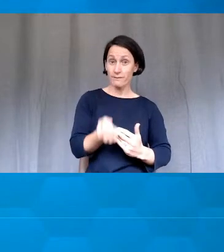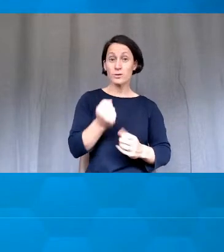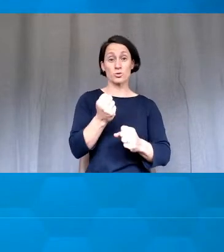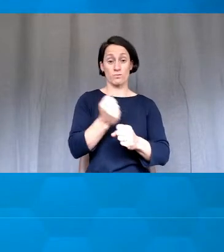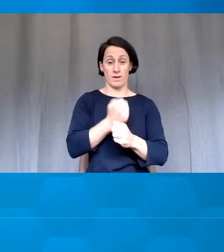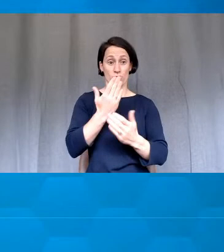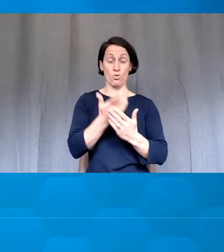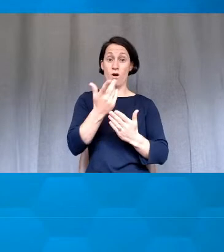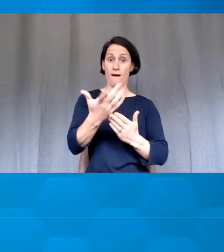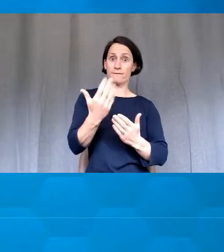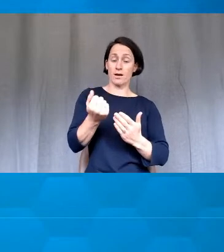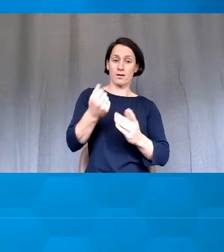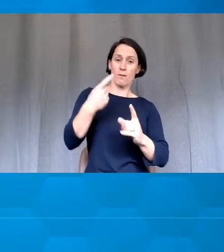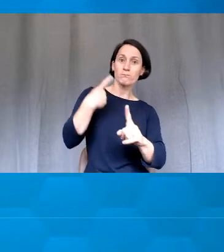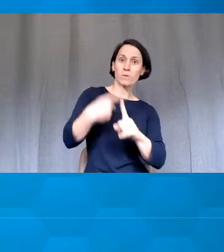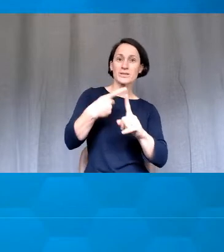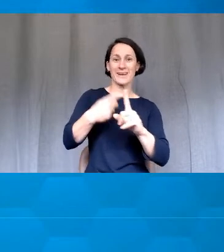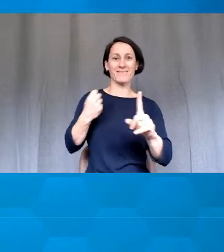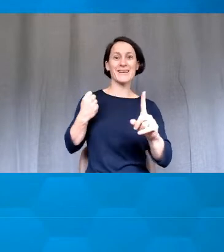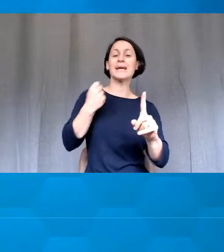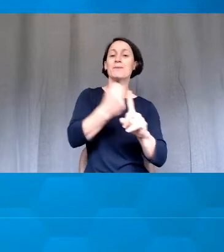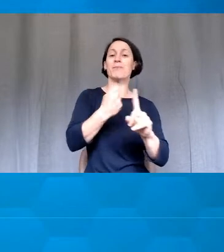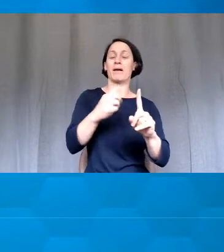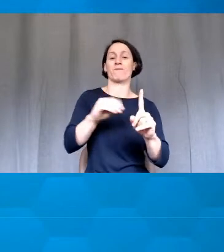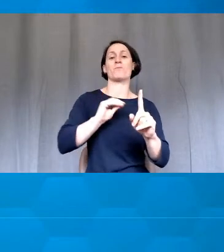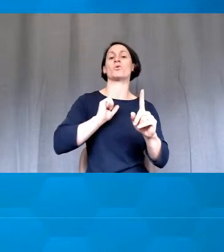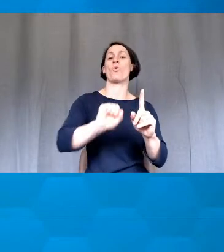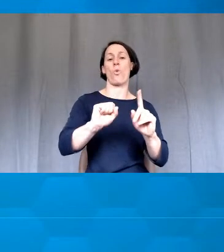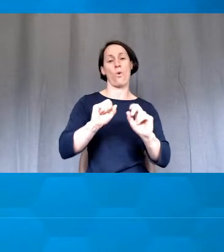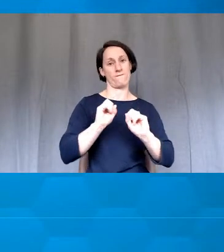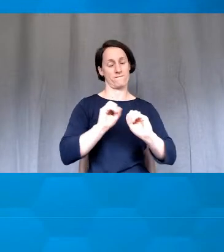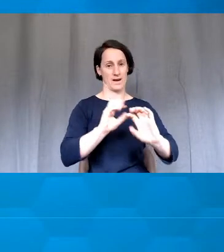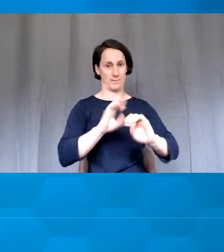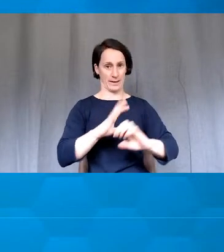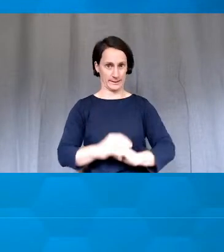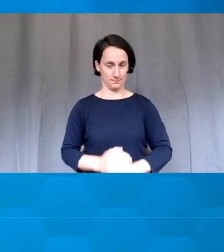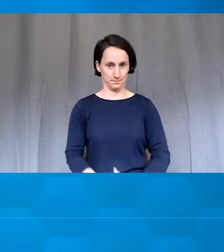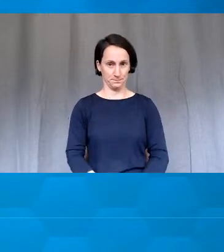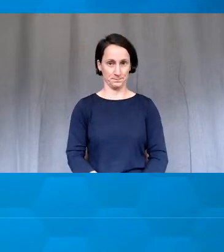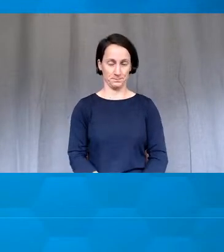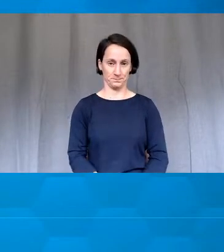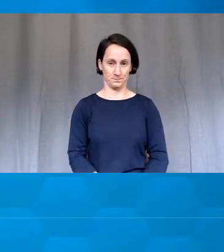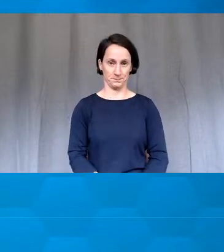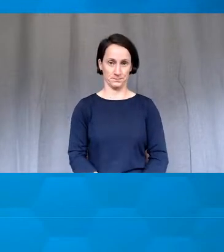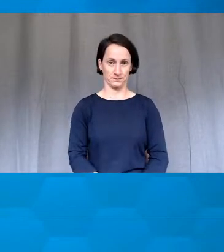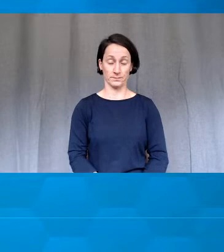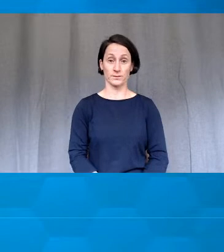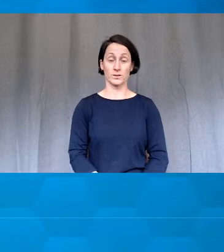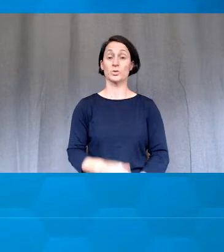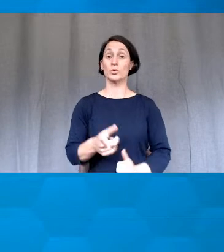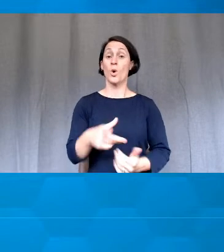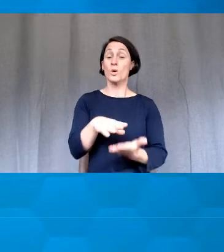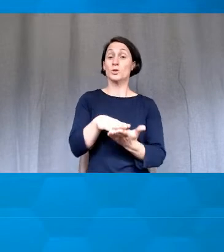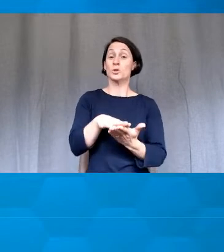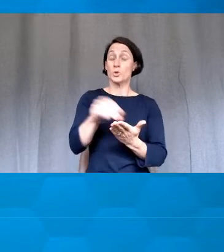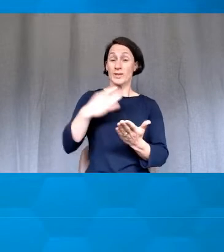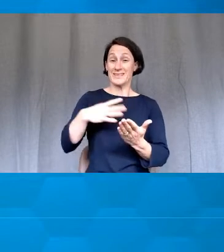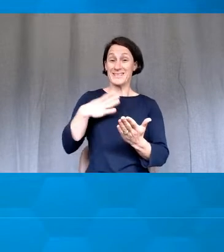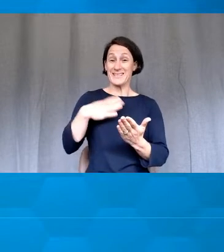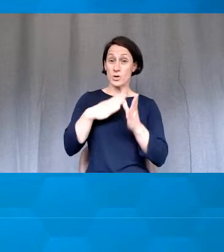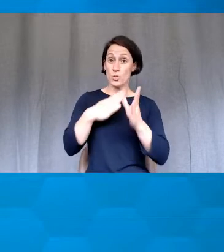the positive impactfulness of your feedback? So I have students answer each of those three questions.